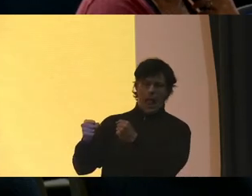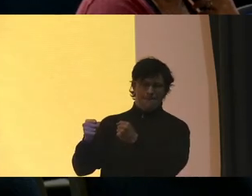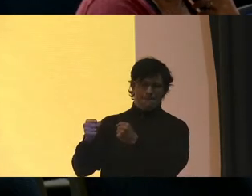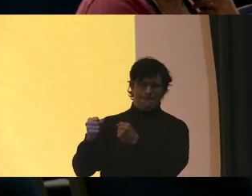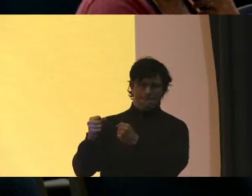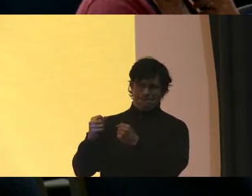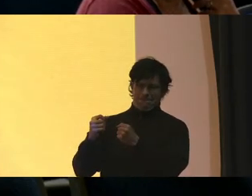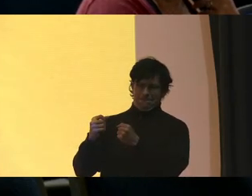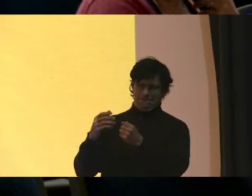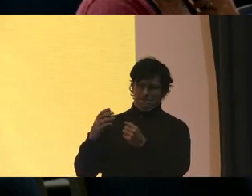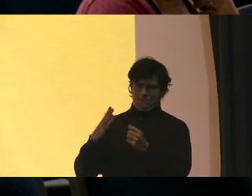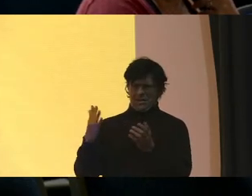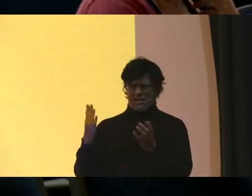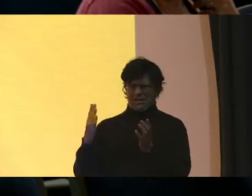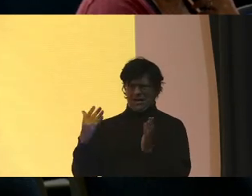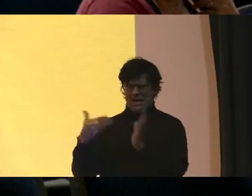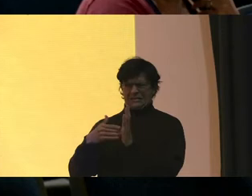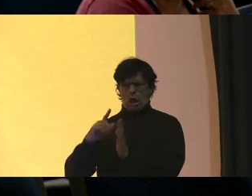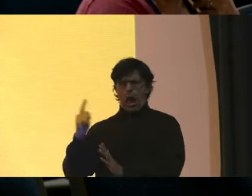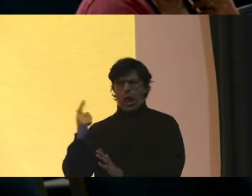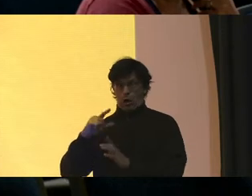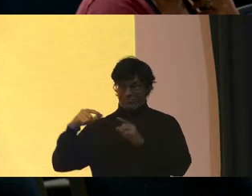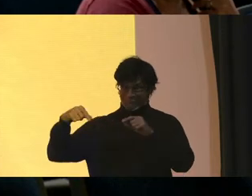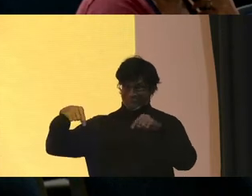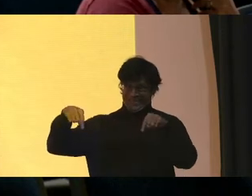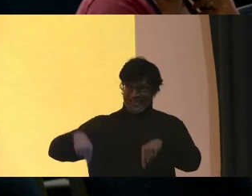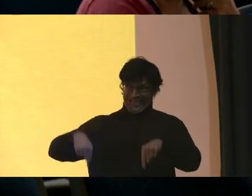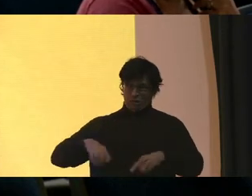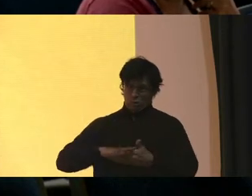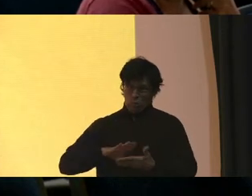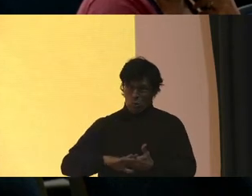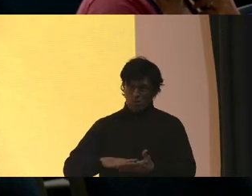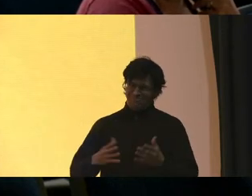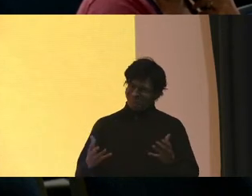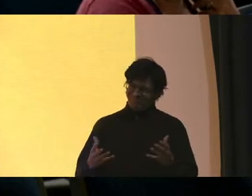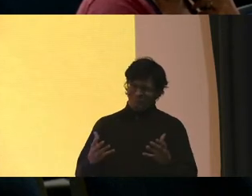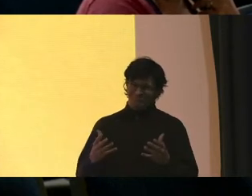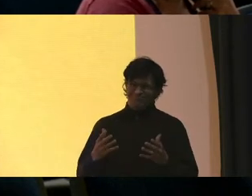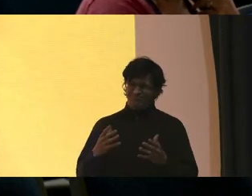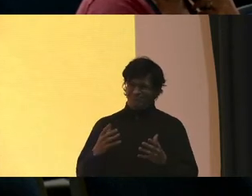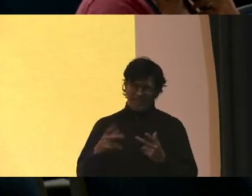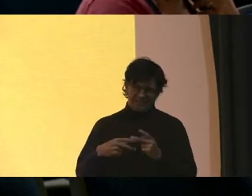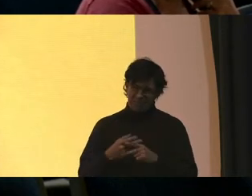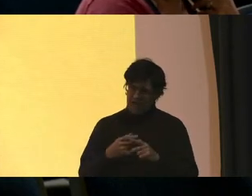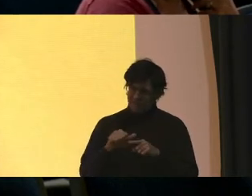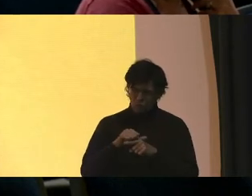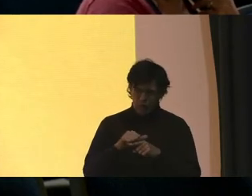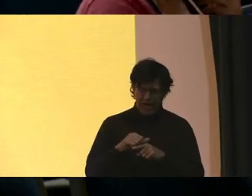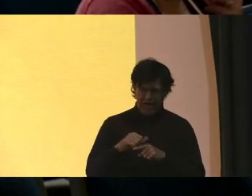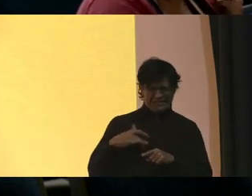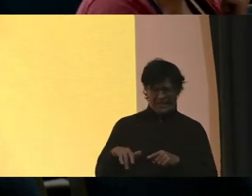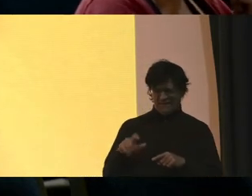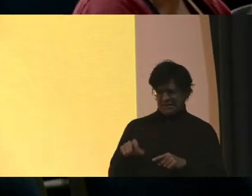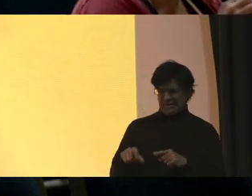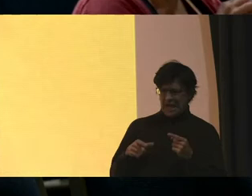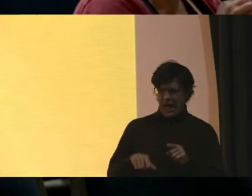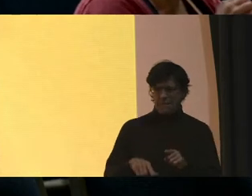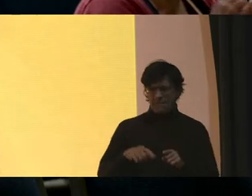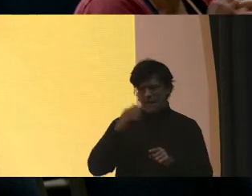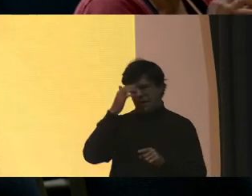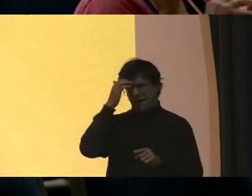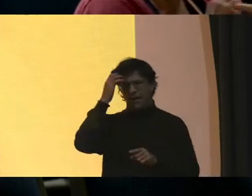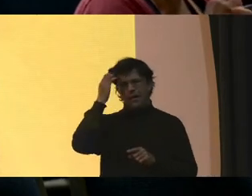the lockers here at this school And so there's some kind of training, there's sensitivity that needs to happen here